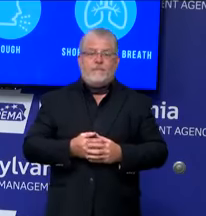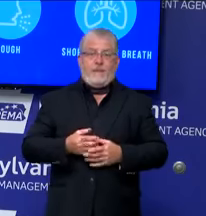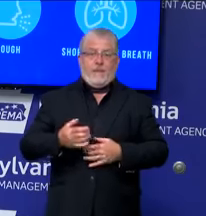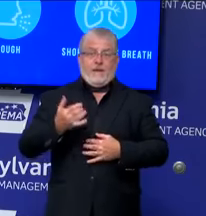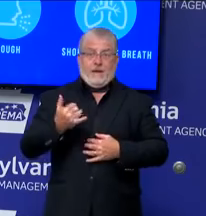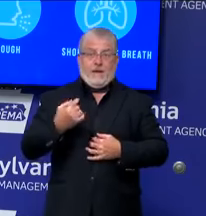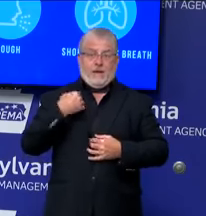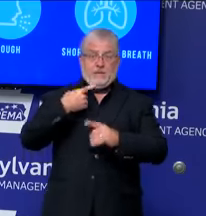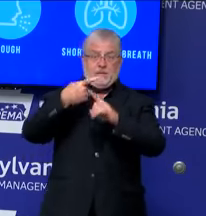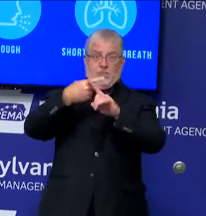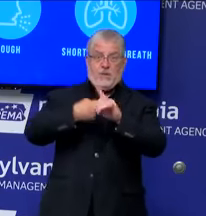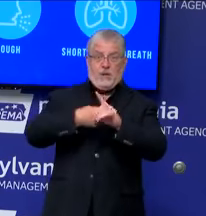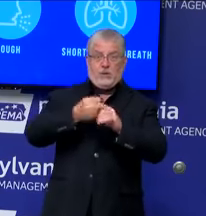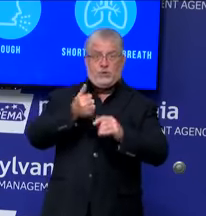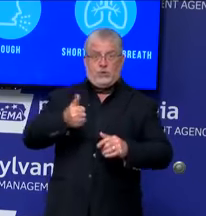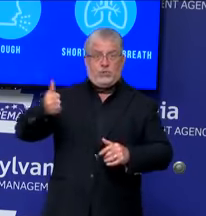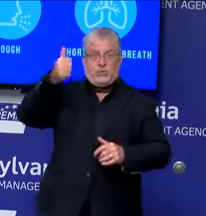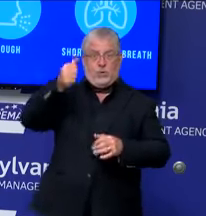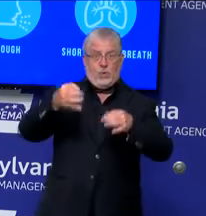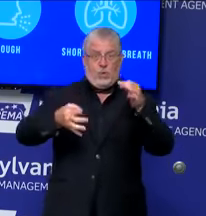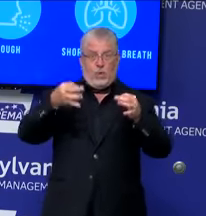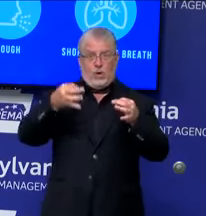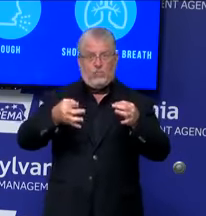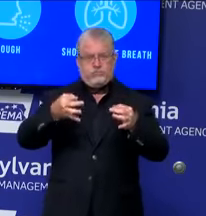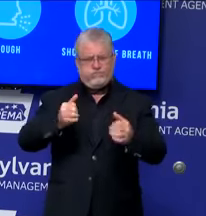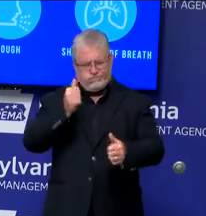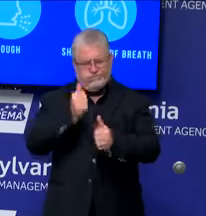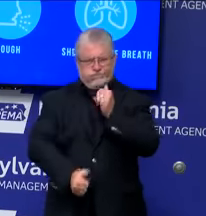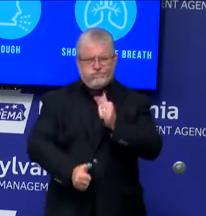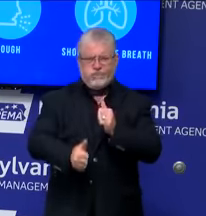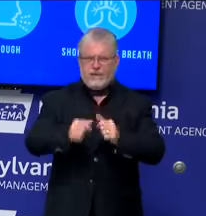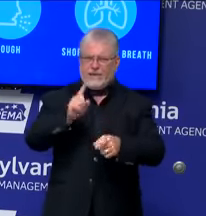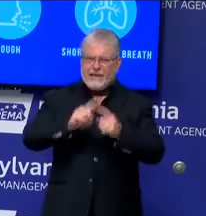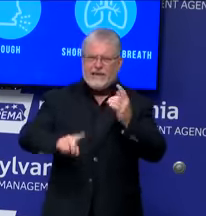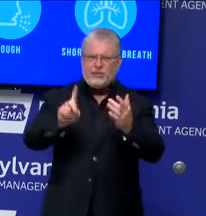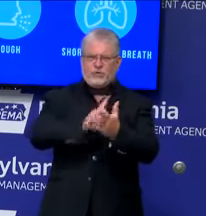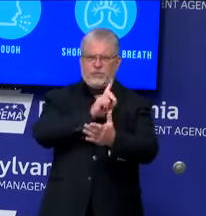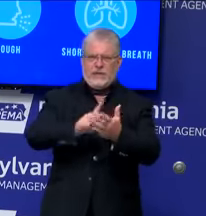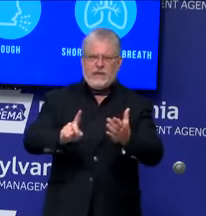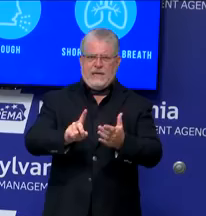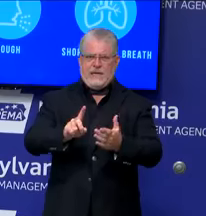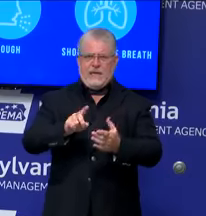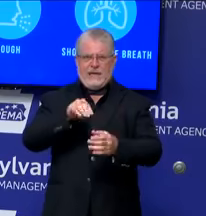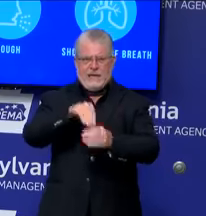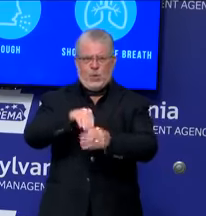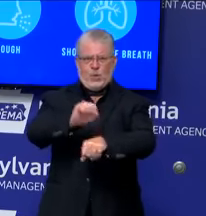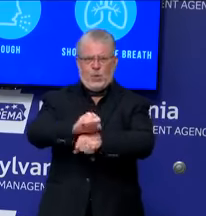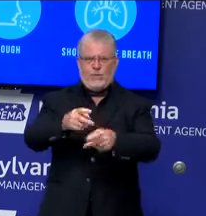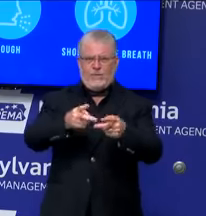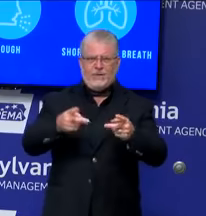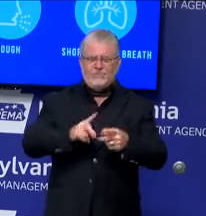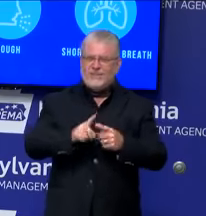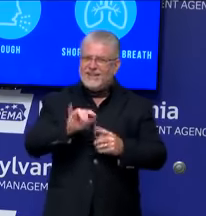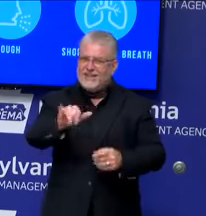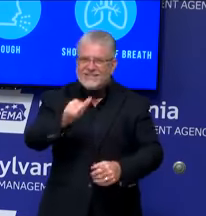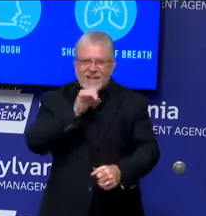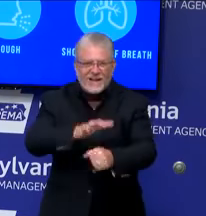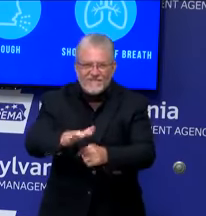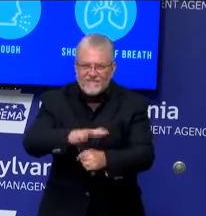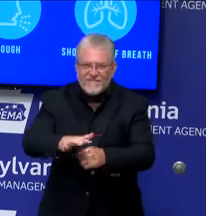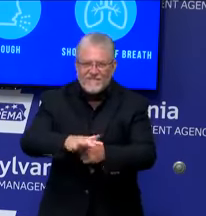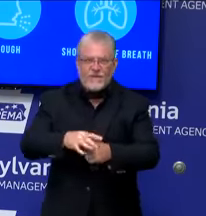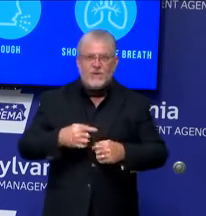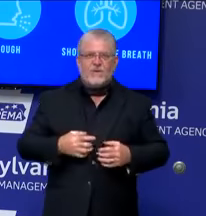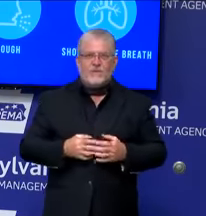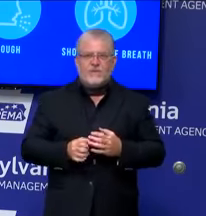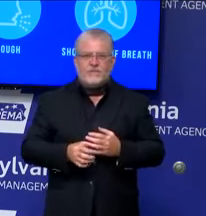in terms of non-discrimination in the workplace. But we can't stop there. And we have to go forward with Pennsylvania